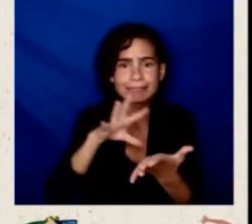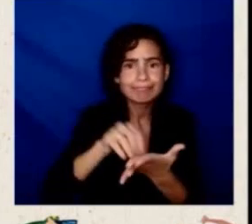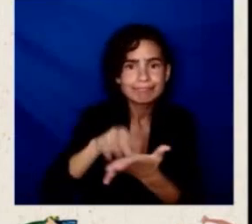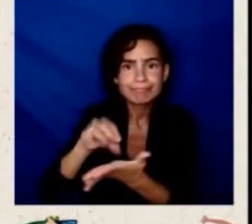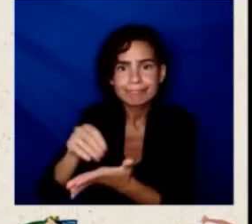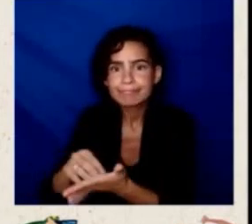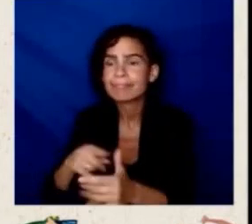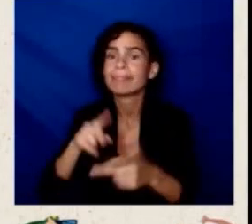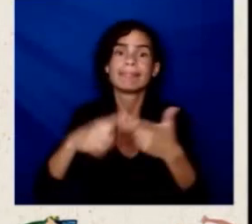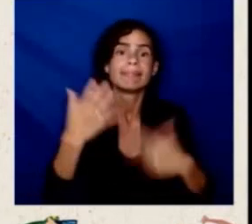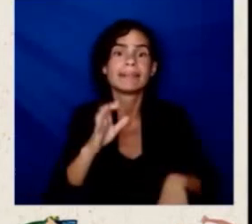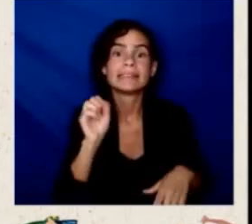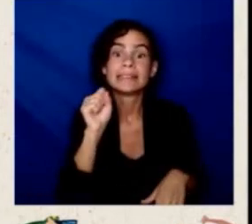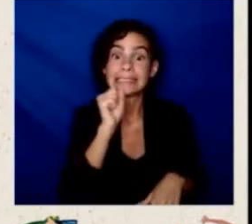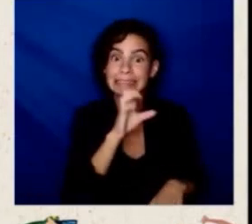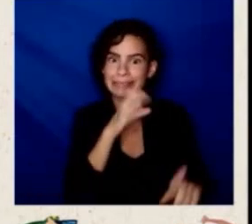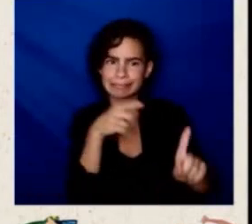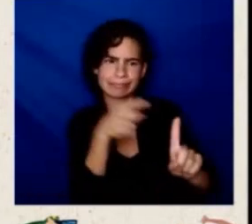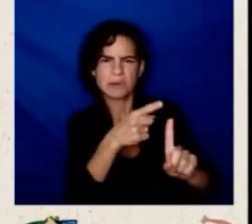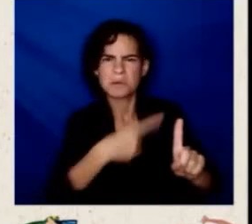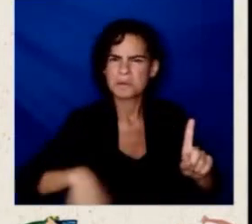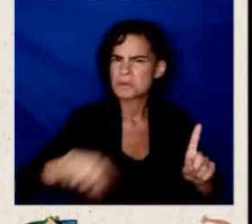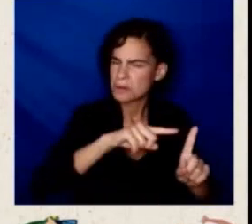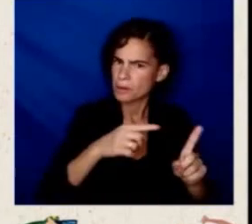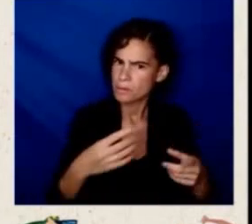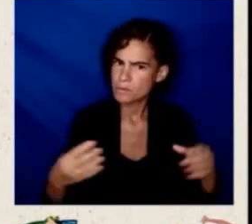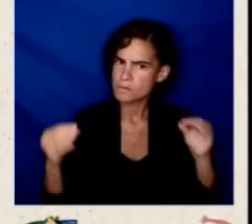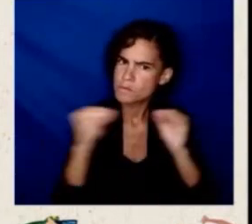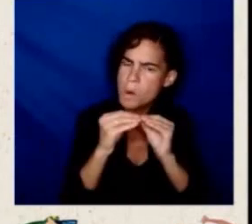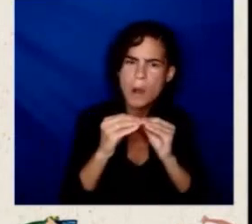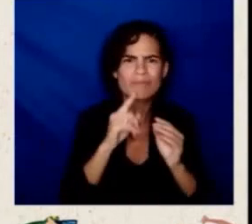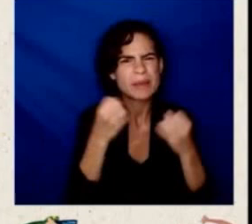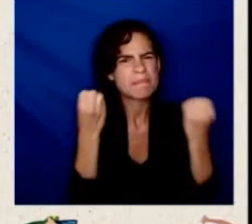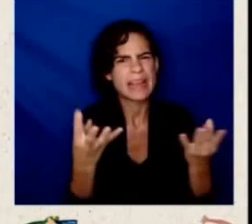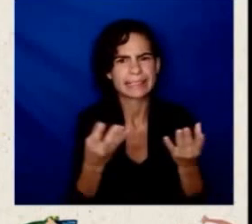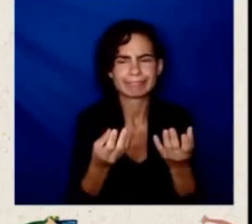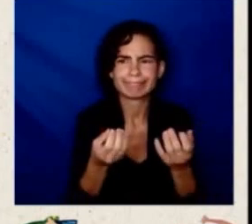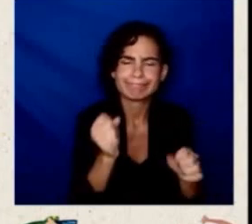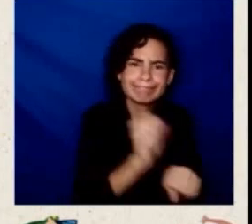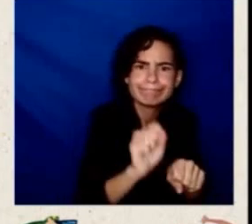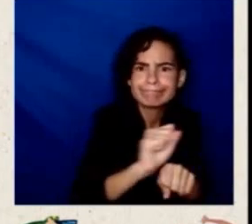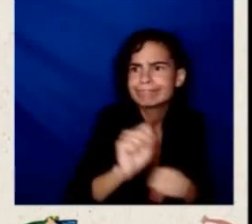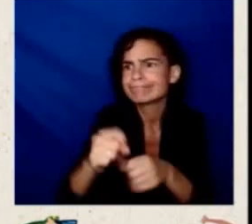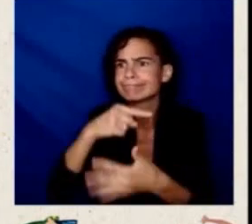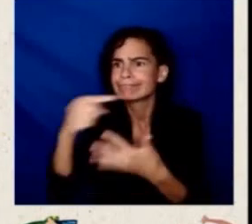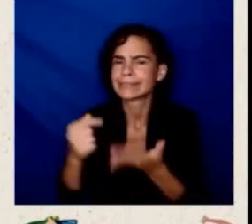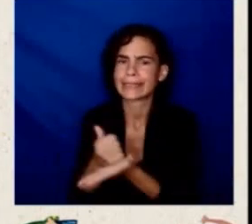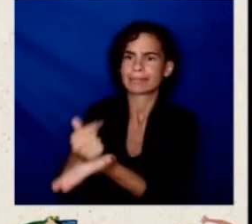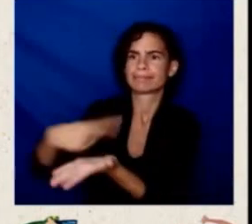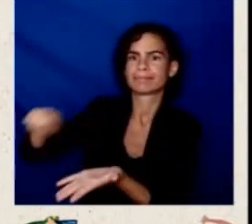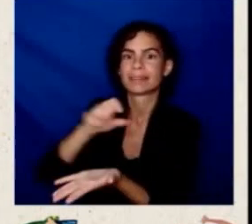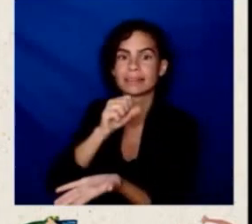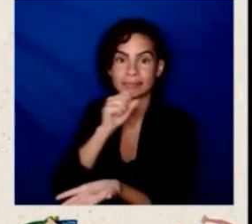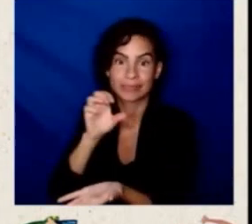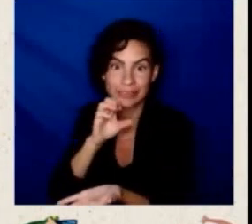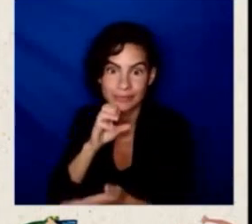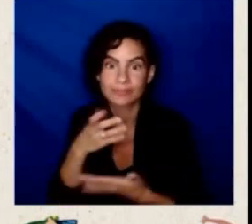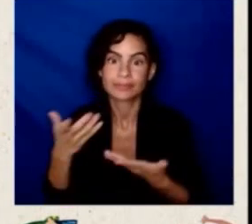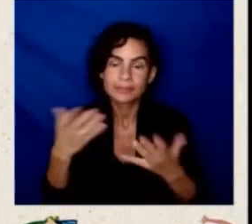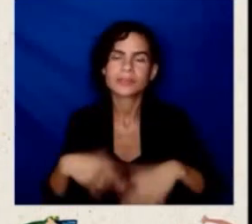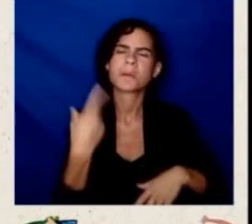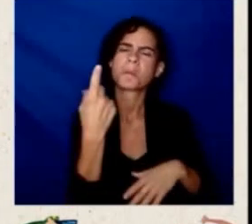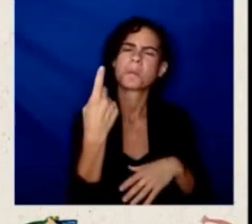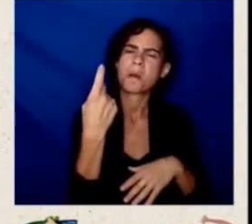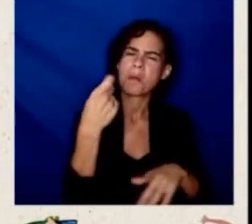so many different efforts underway. I do want to just add one other point because there's so much going on in the